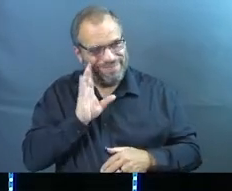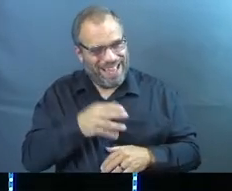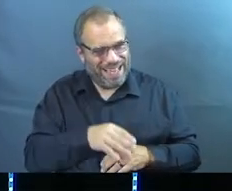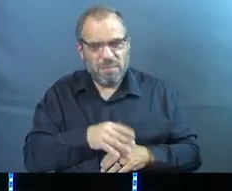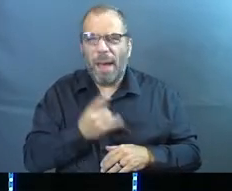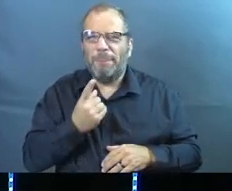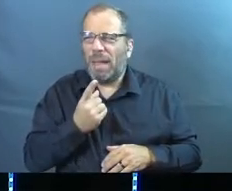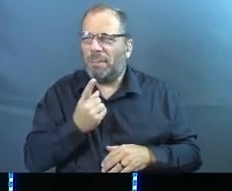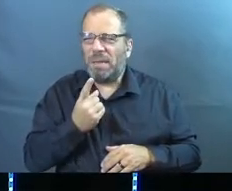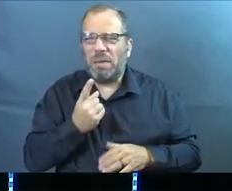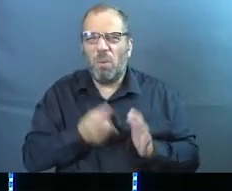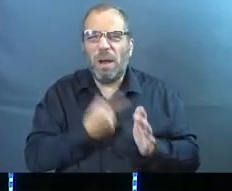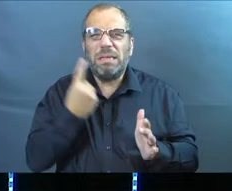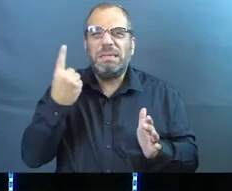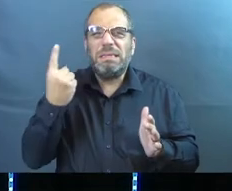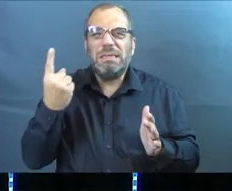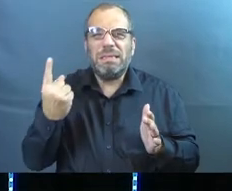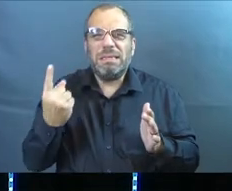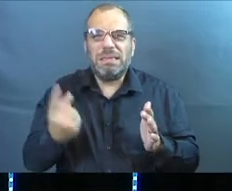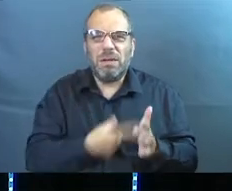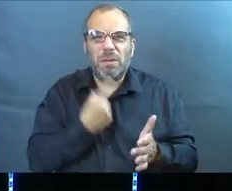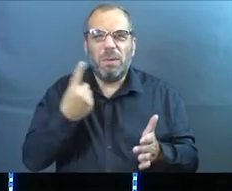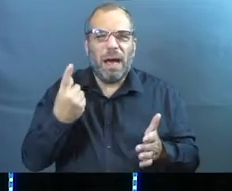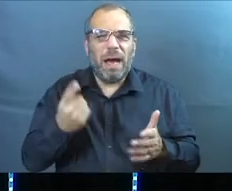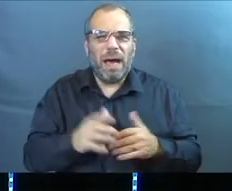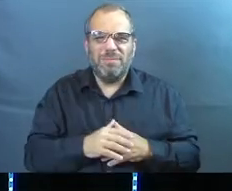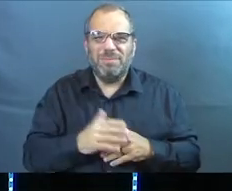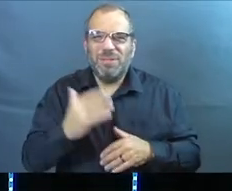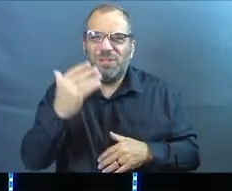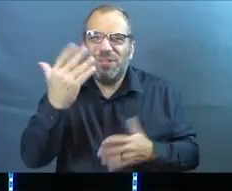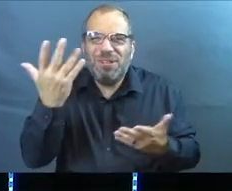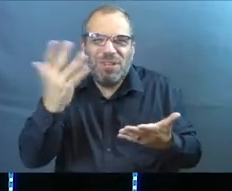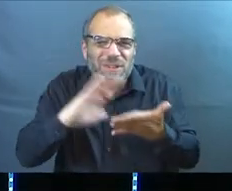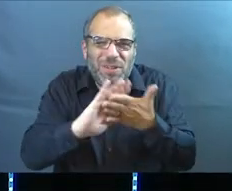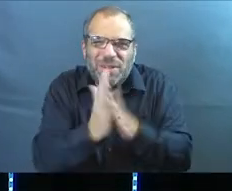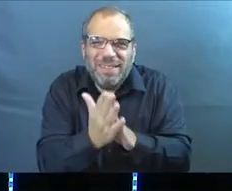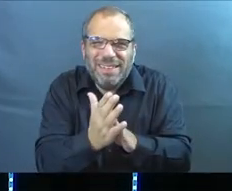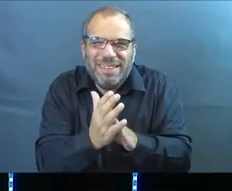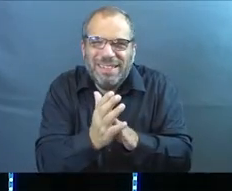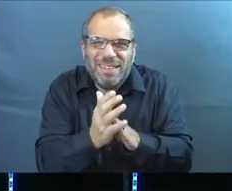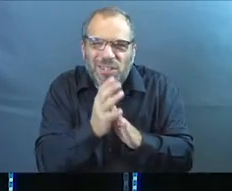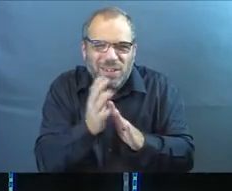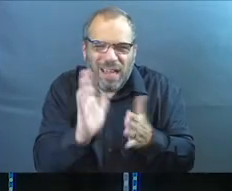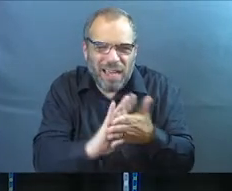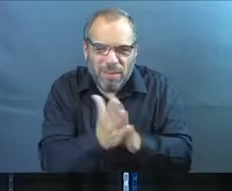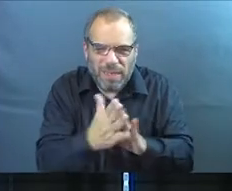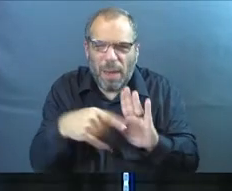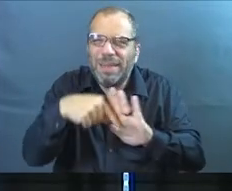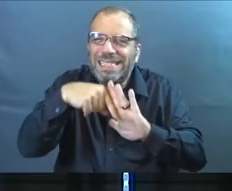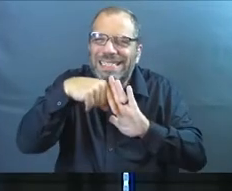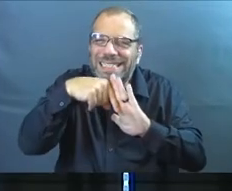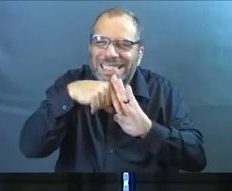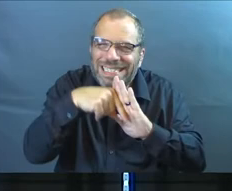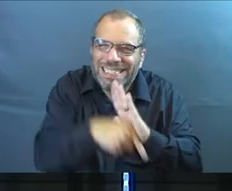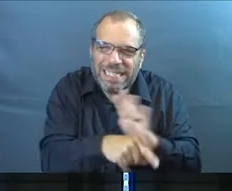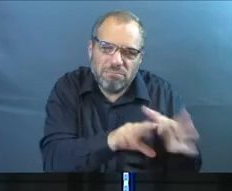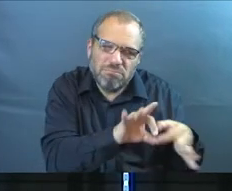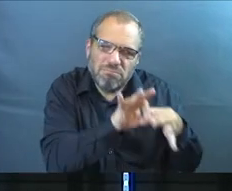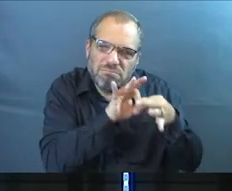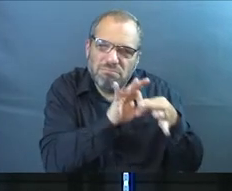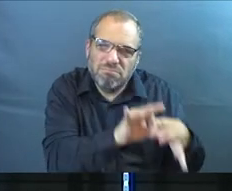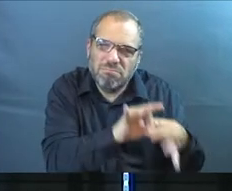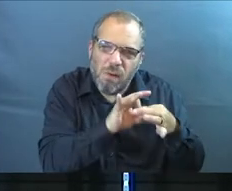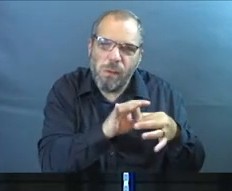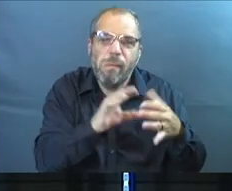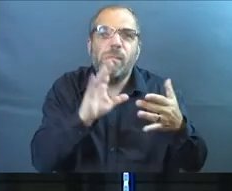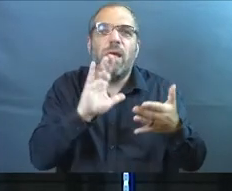a certain number of times, we all just know it. You're just not going to go that deep with each other. You just have to